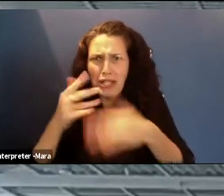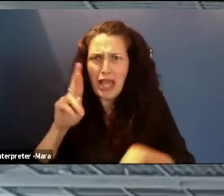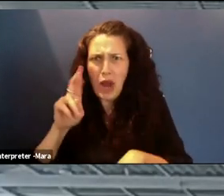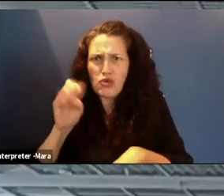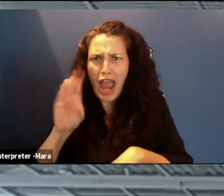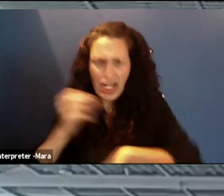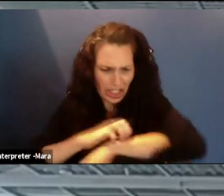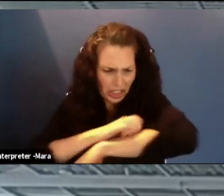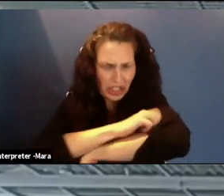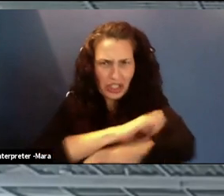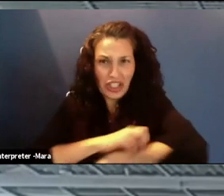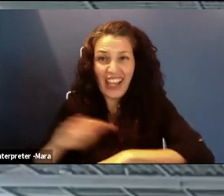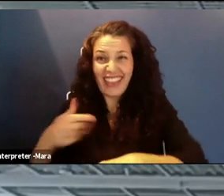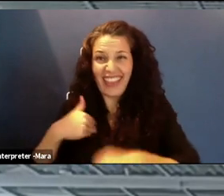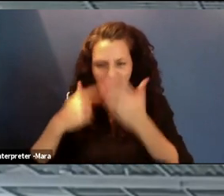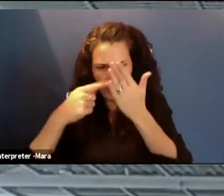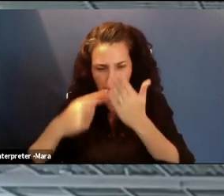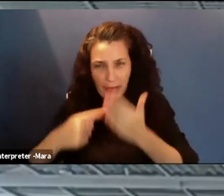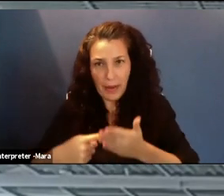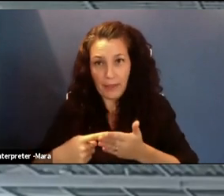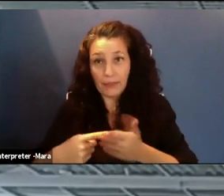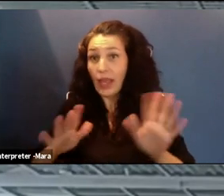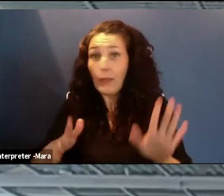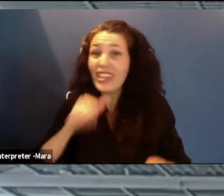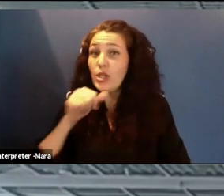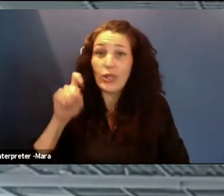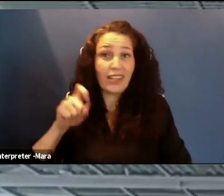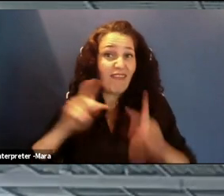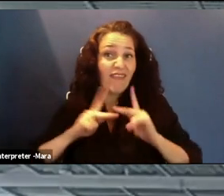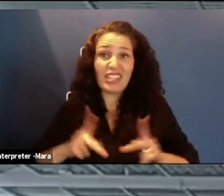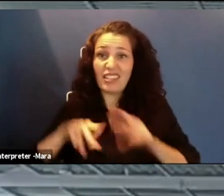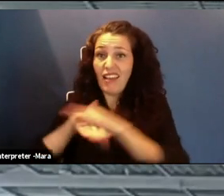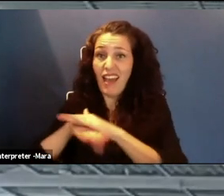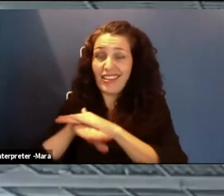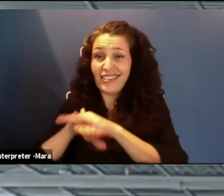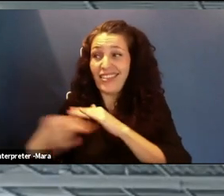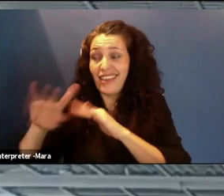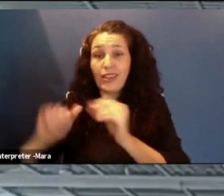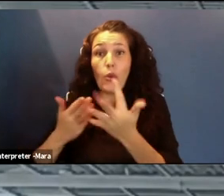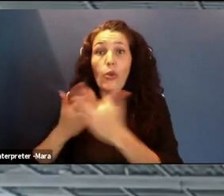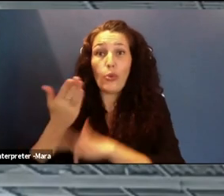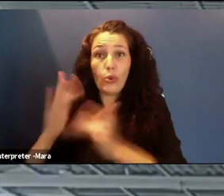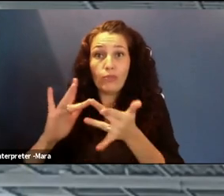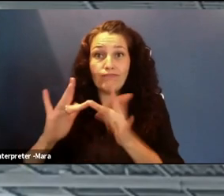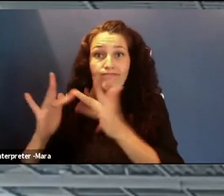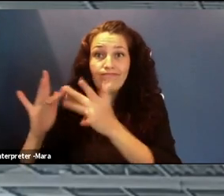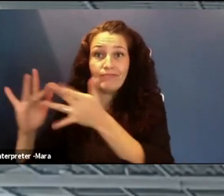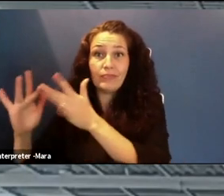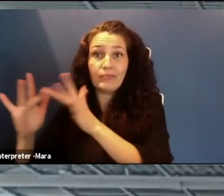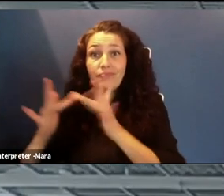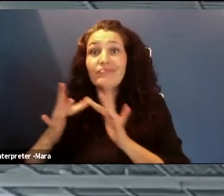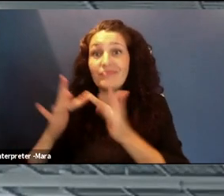have to physically have access to your phone. They can gain access through a remote compromise, which is why,